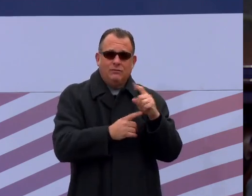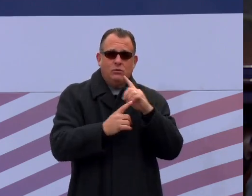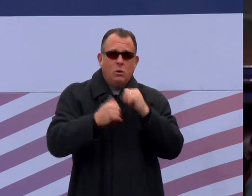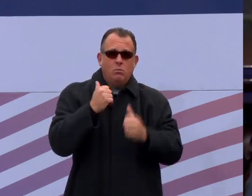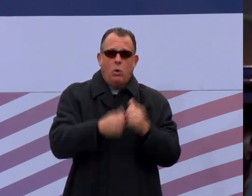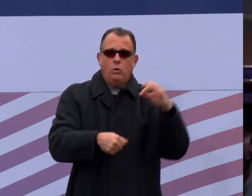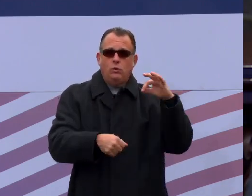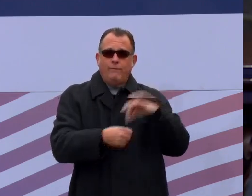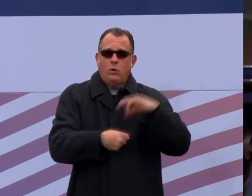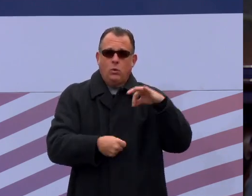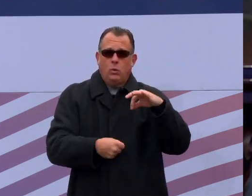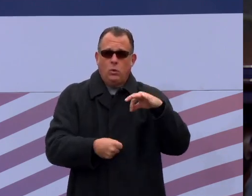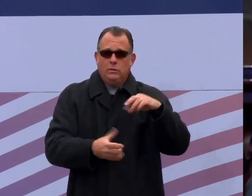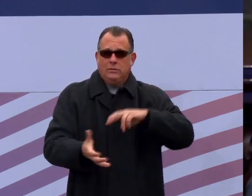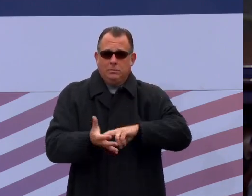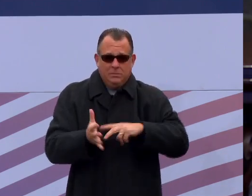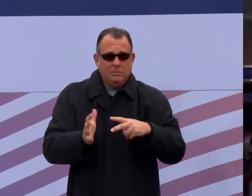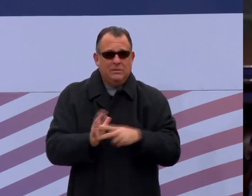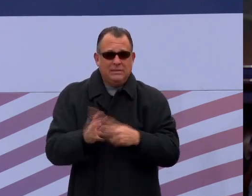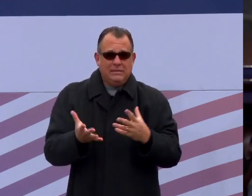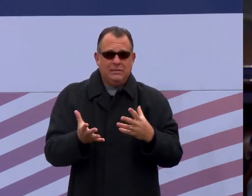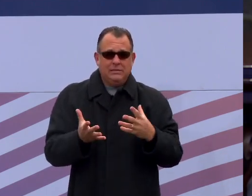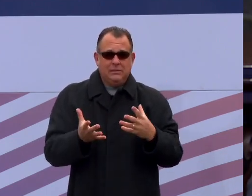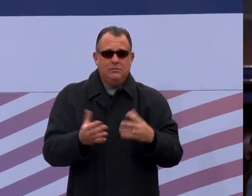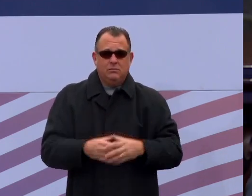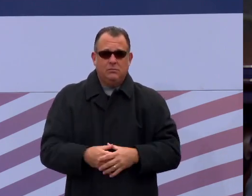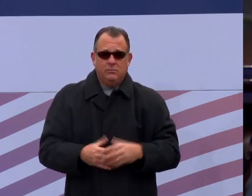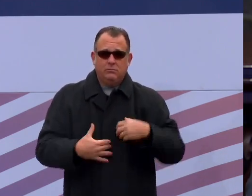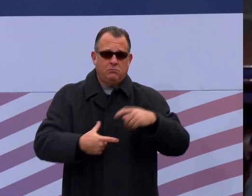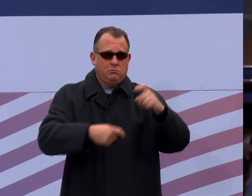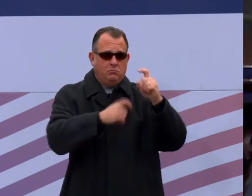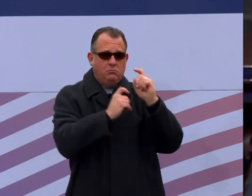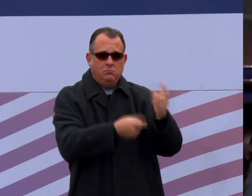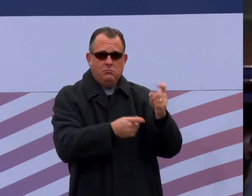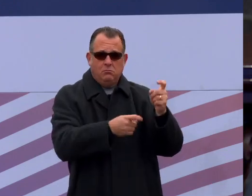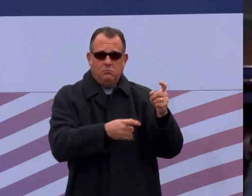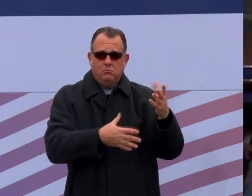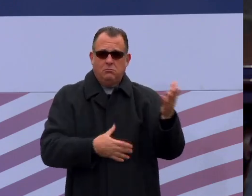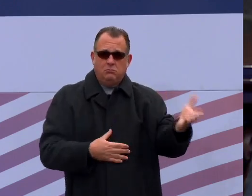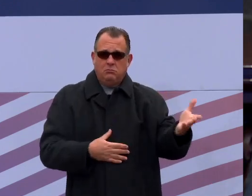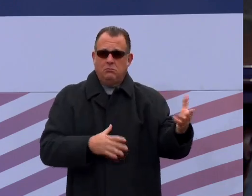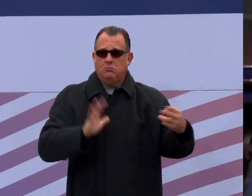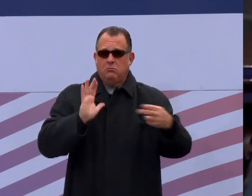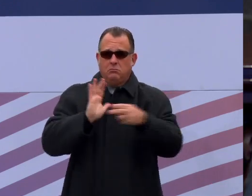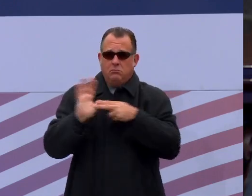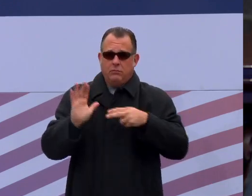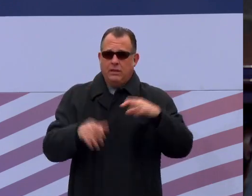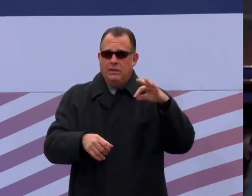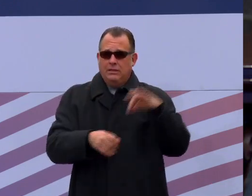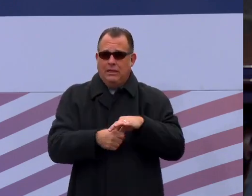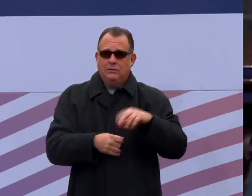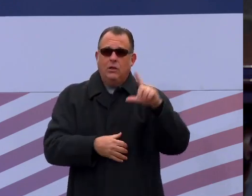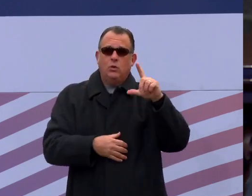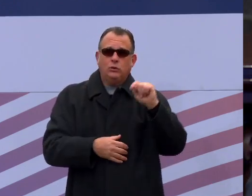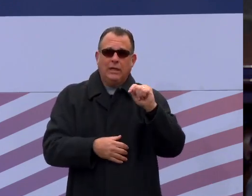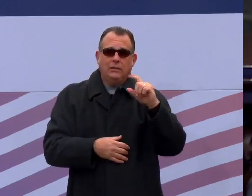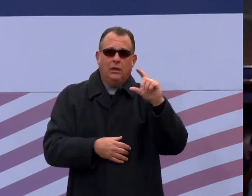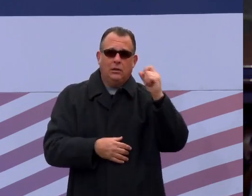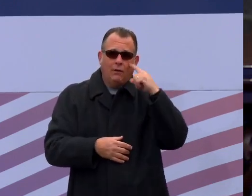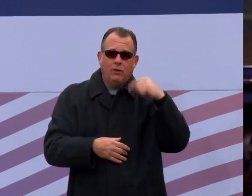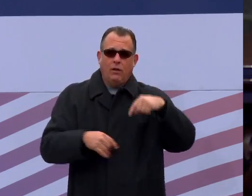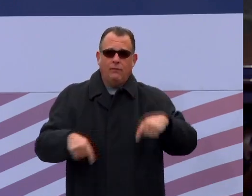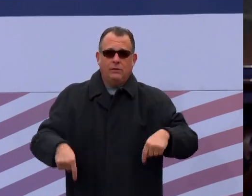Austin Davis was duly, was declared to have been duly elected Lieutenant Governor of this Commonwealth. In testimony,